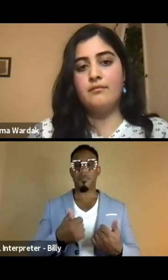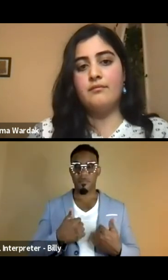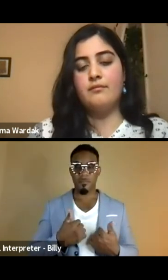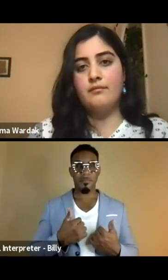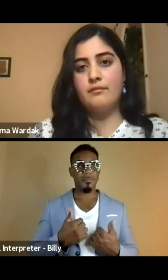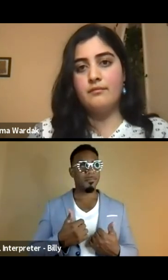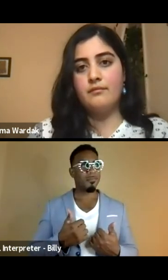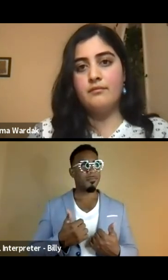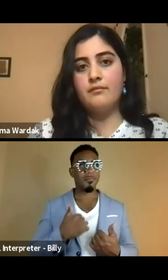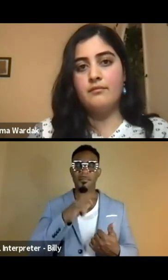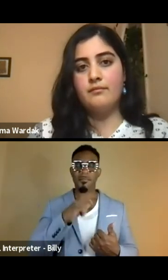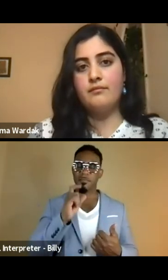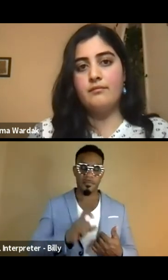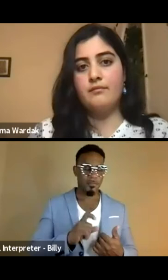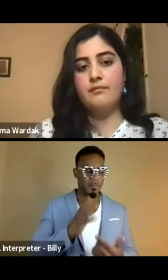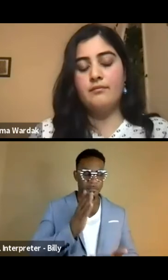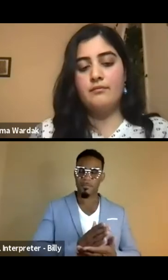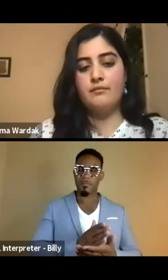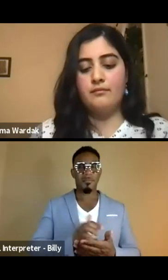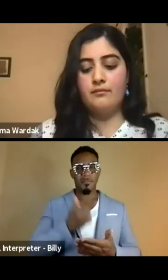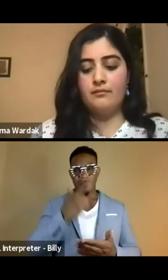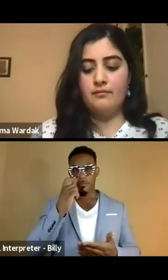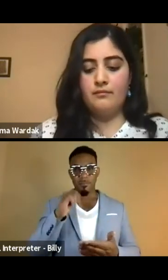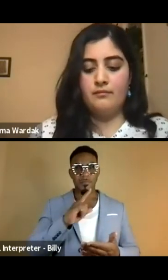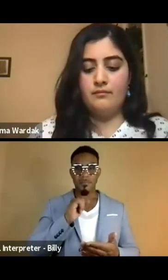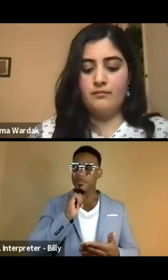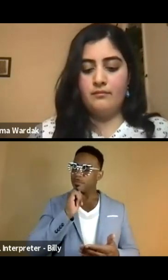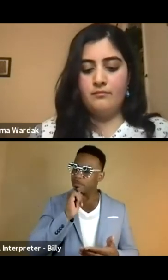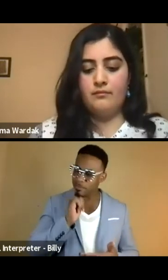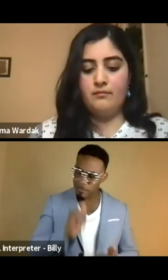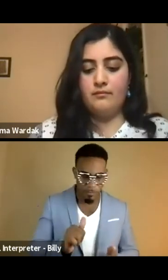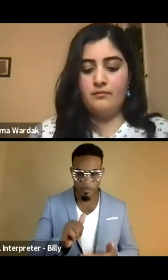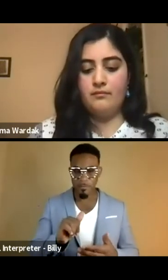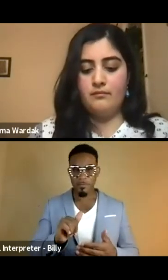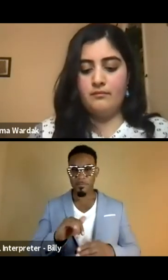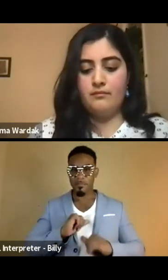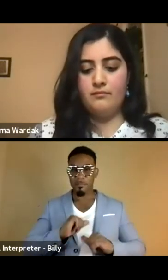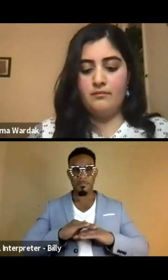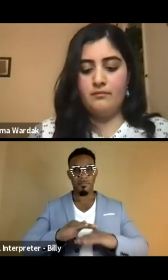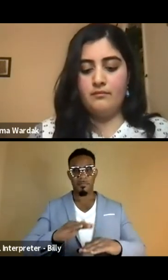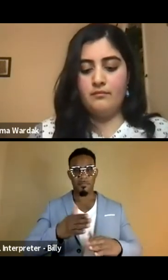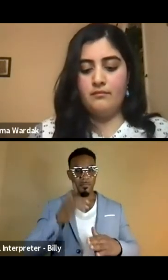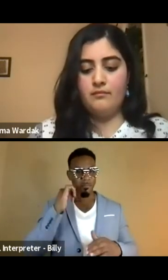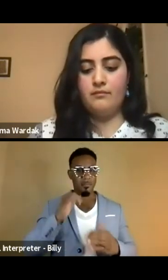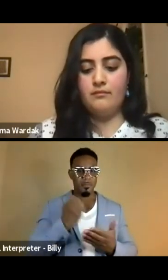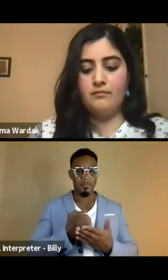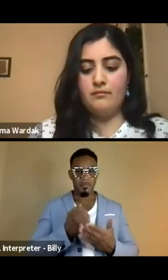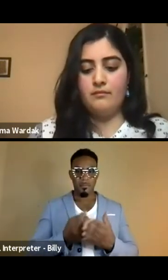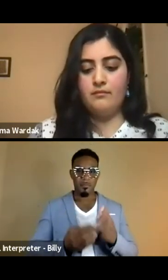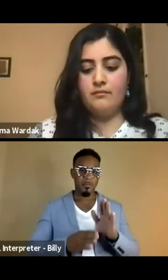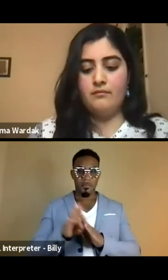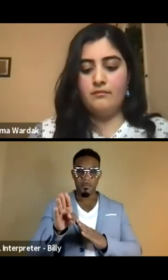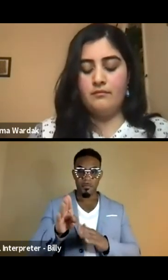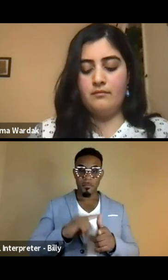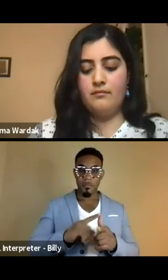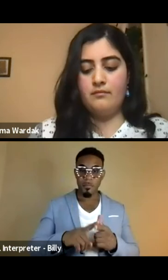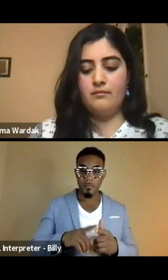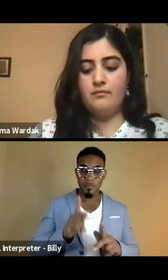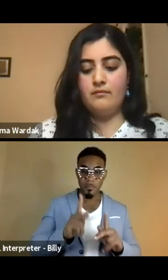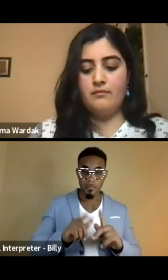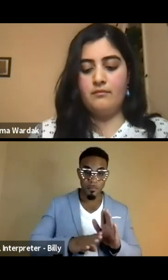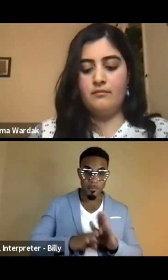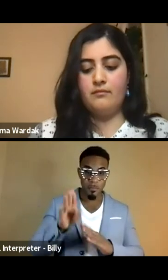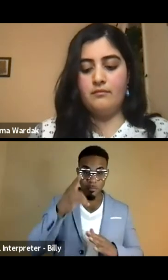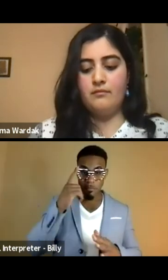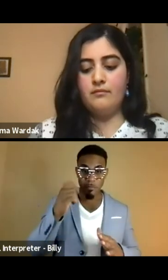we have got to stop this because this is not a sustainable way for our economy to thrive or people to